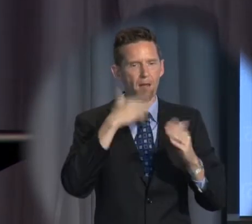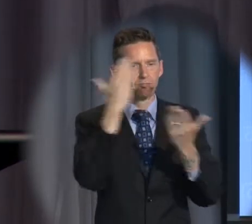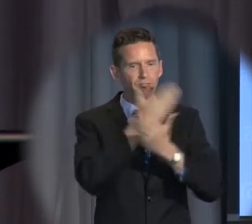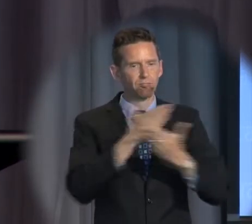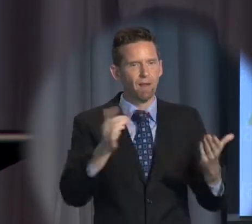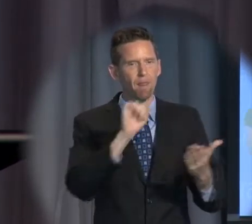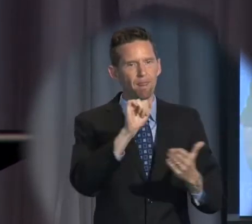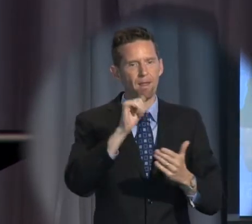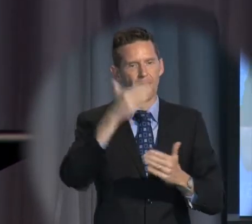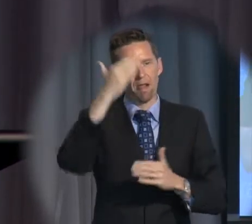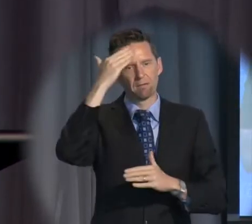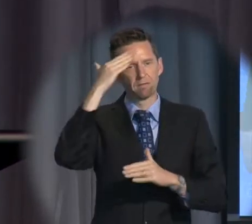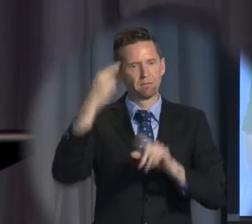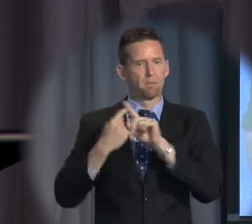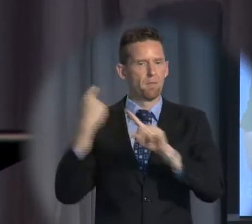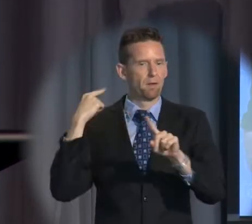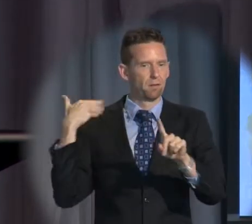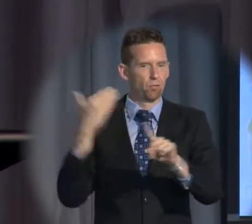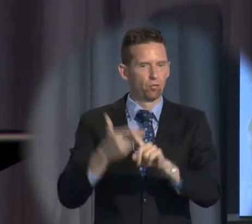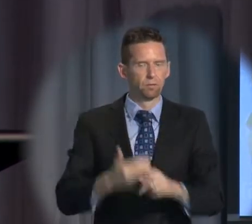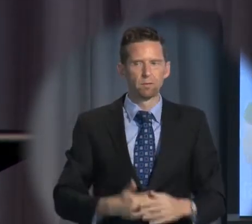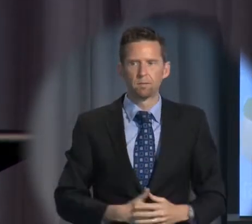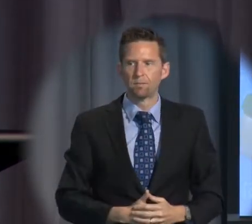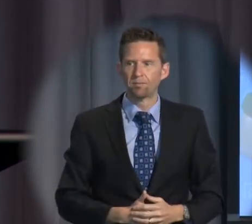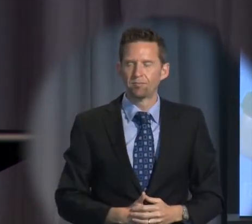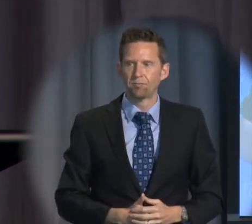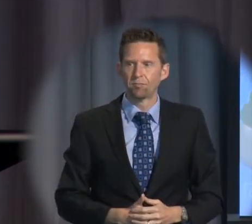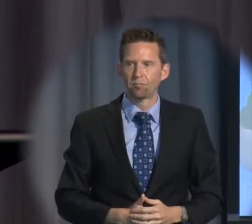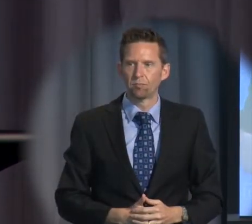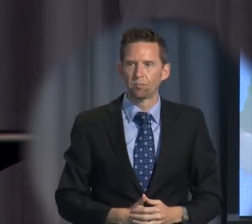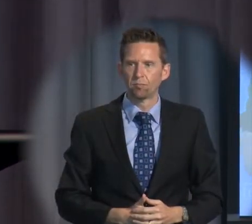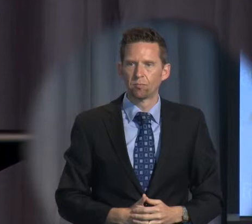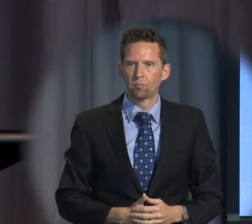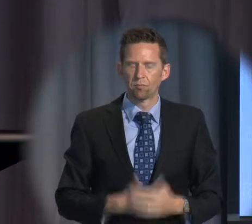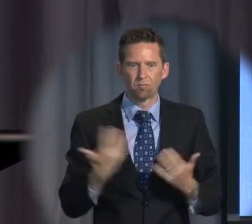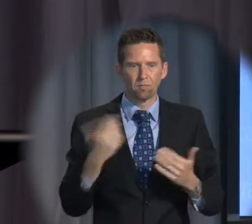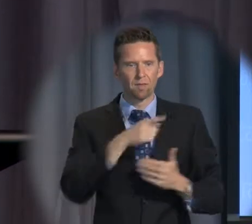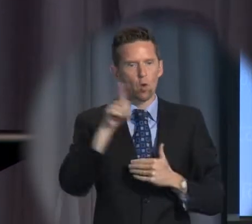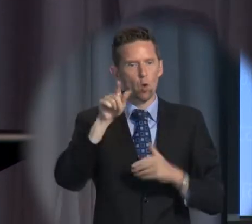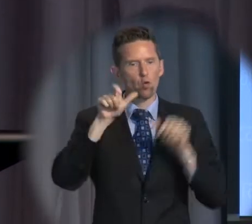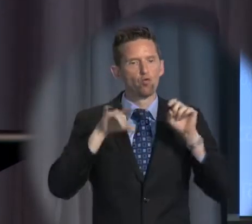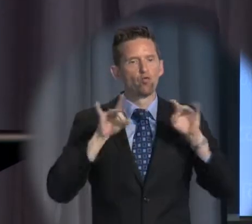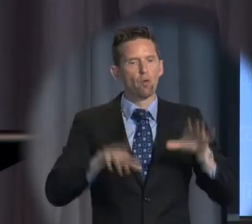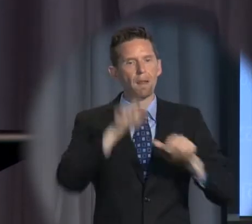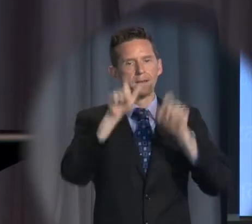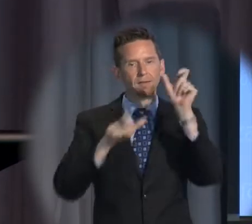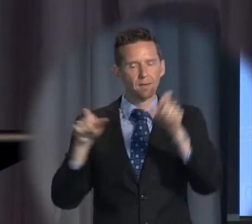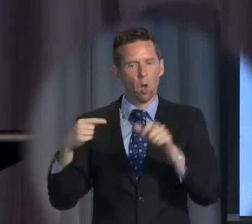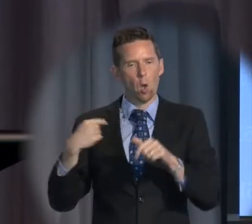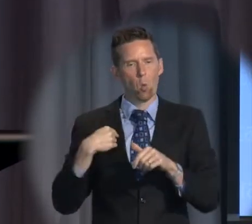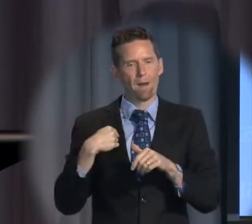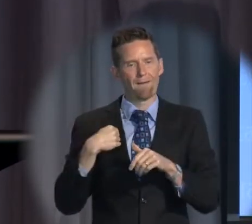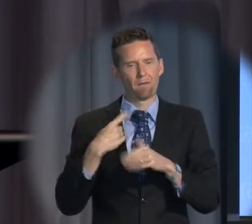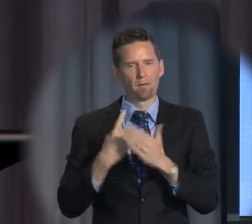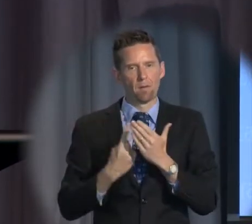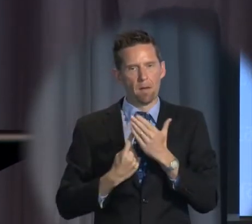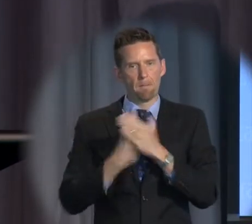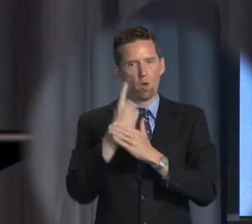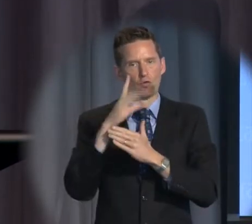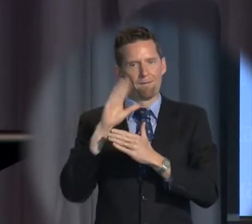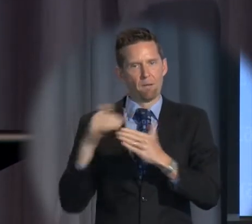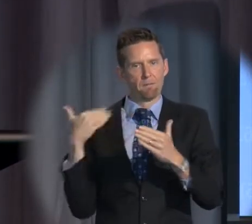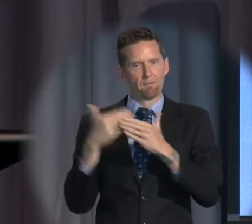to their elders, past and present. Well, as Australians, we have emerged from the rather surprising